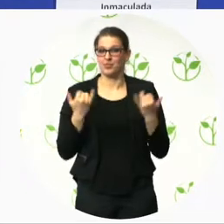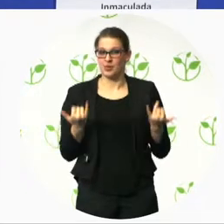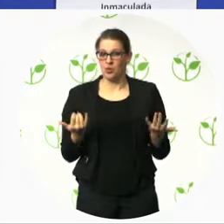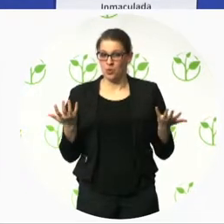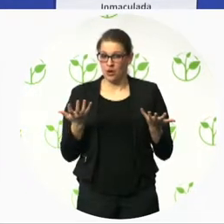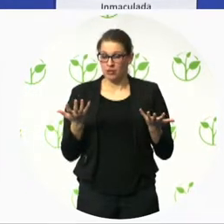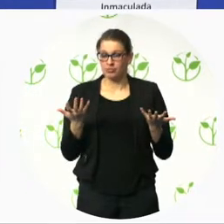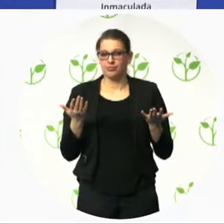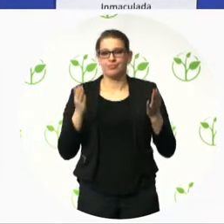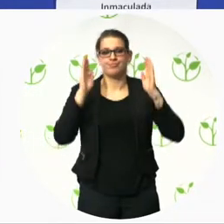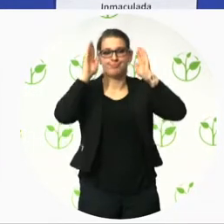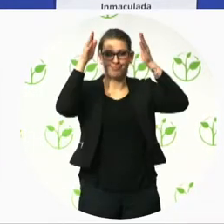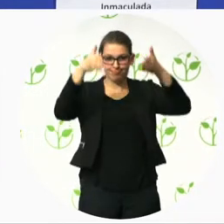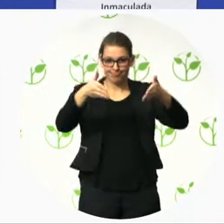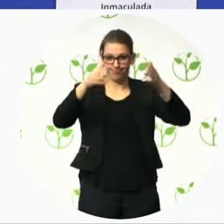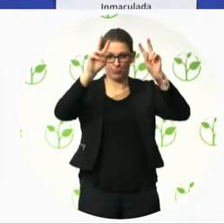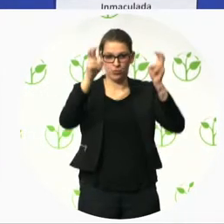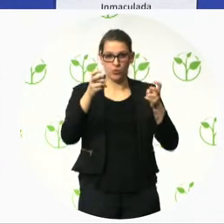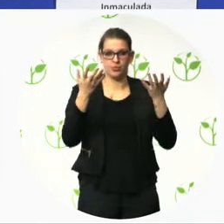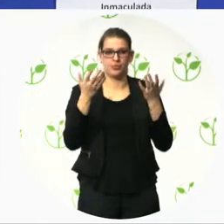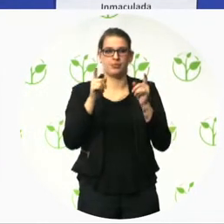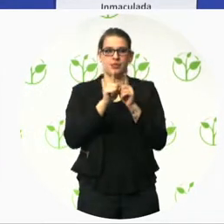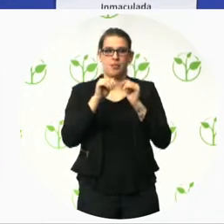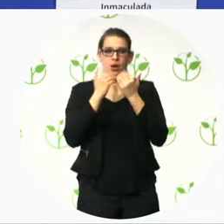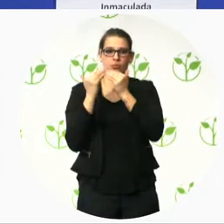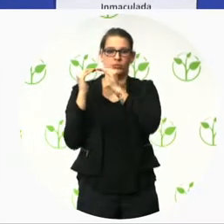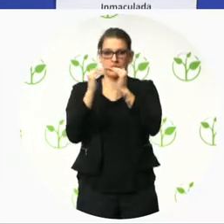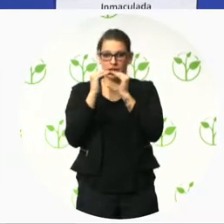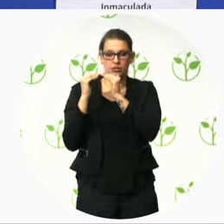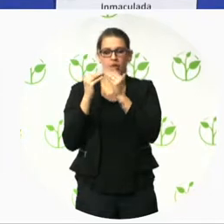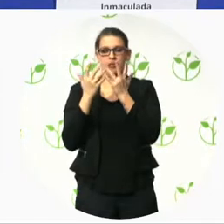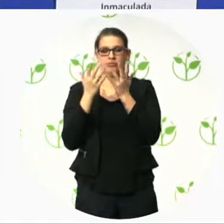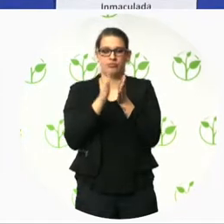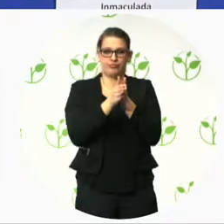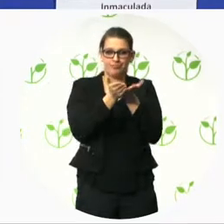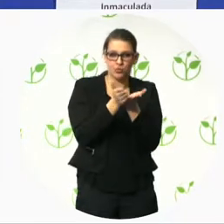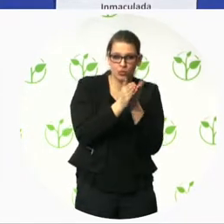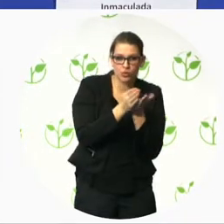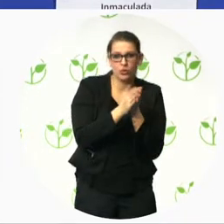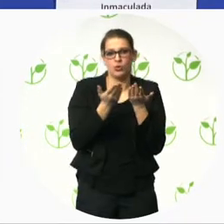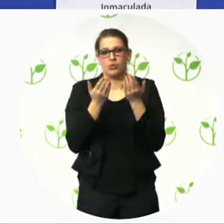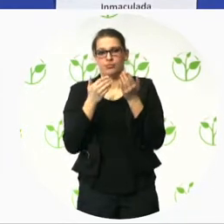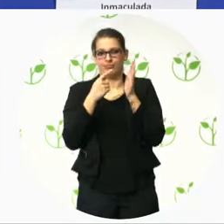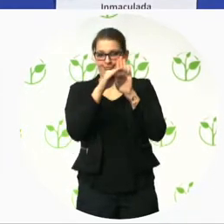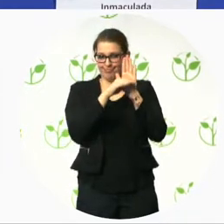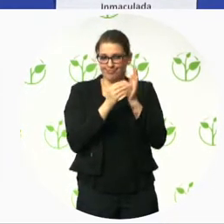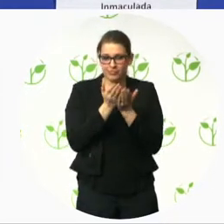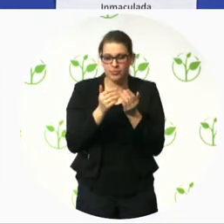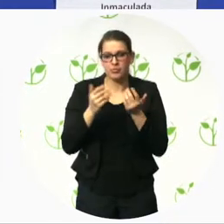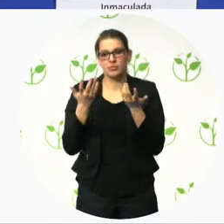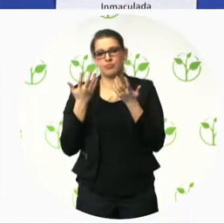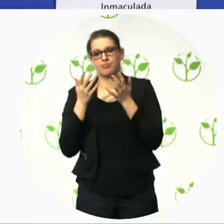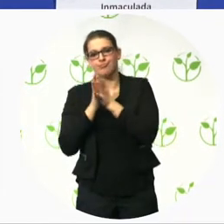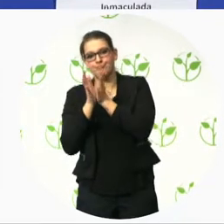we need to have to spell out what accessibility is in order to have a step towards